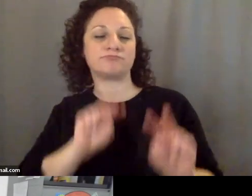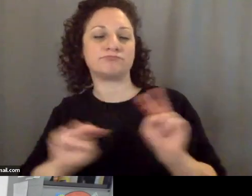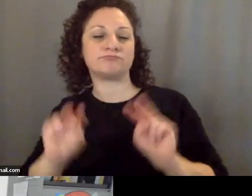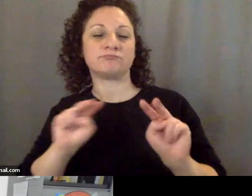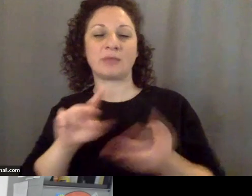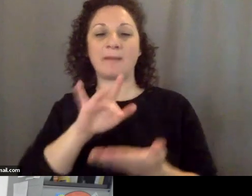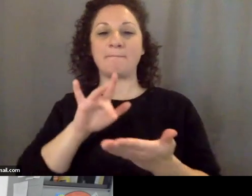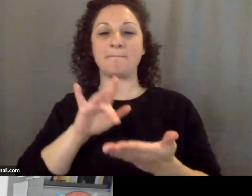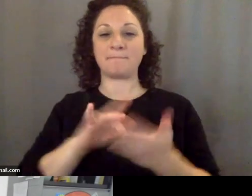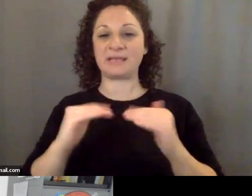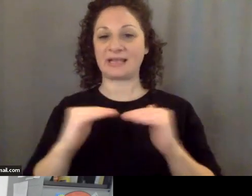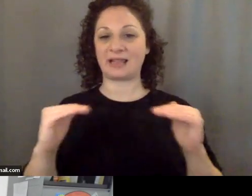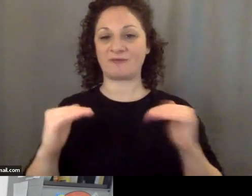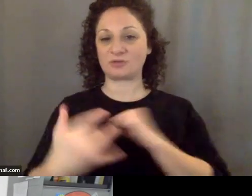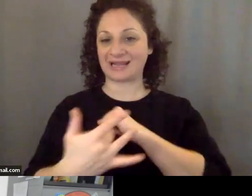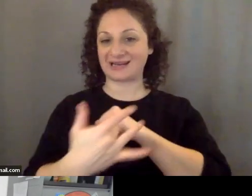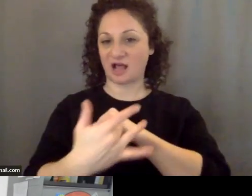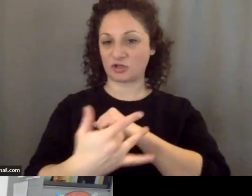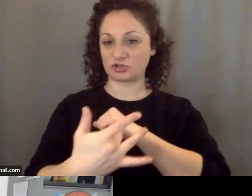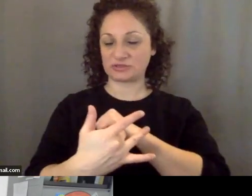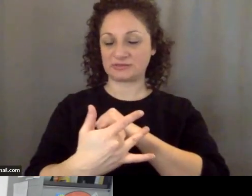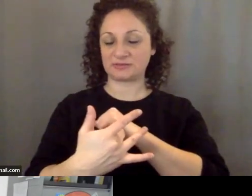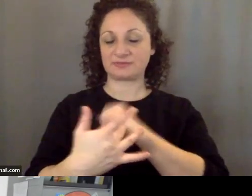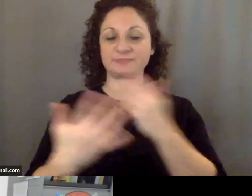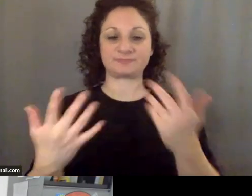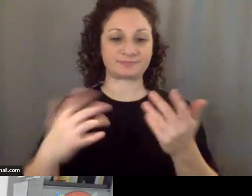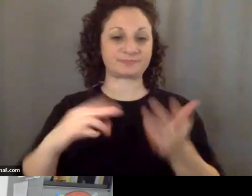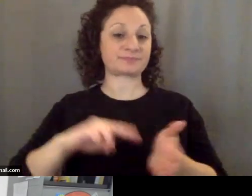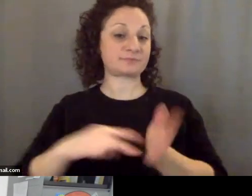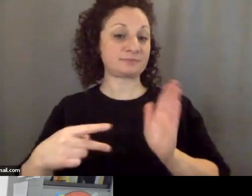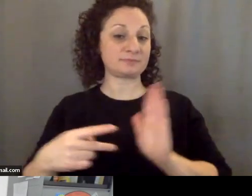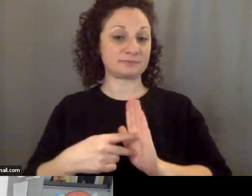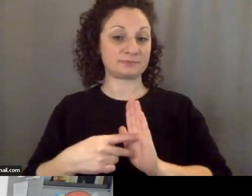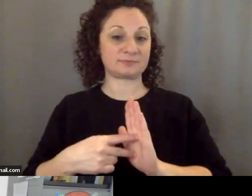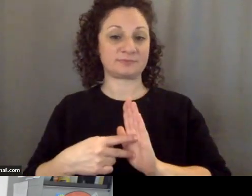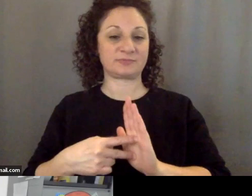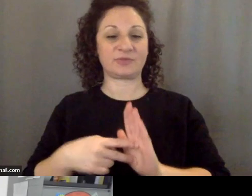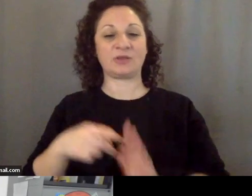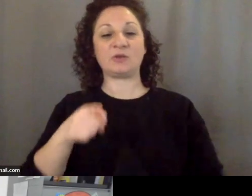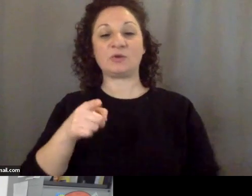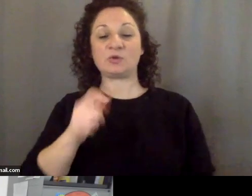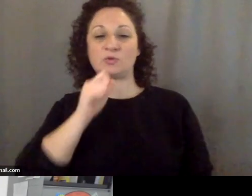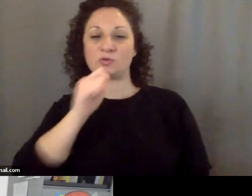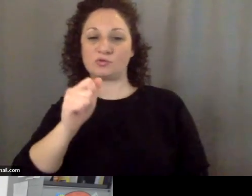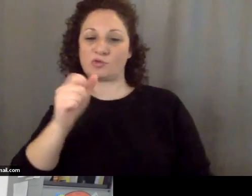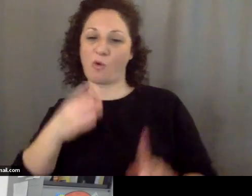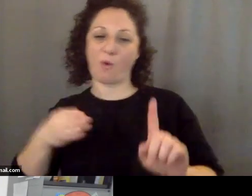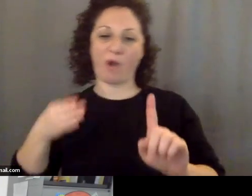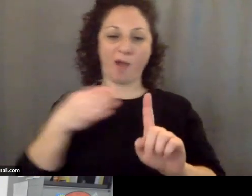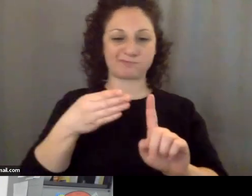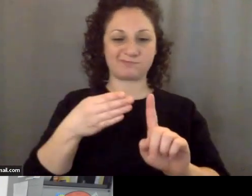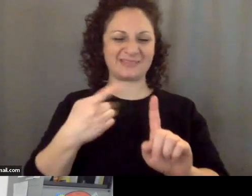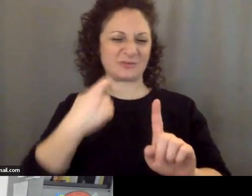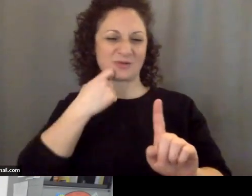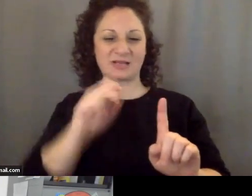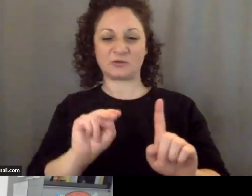technologies. In other words you don't go for the latest nuclear warhead although they were able to snatch